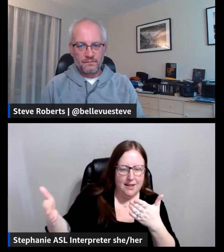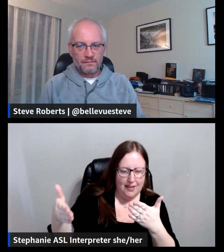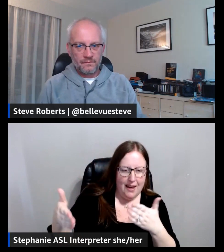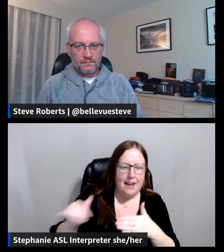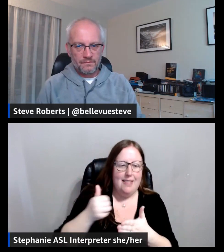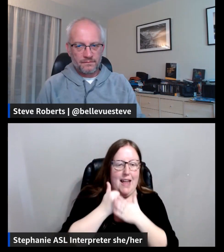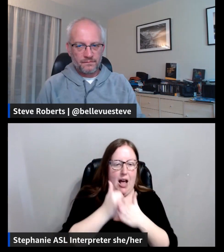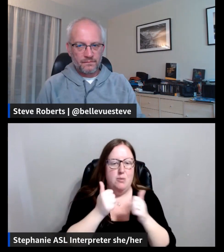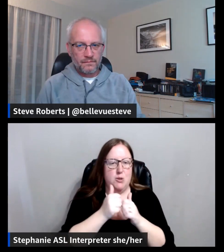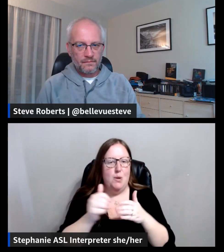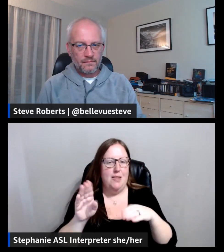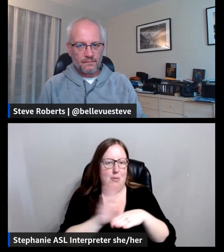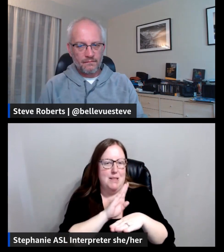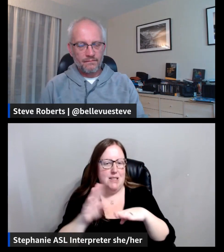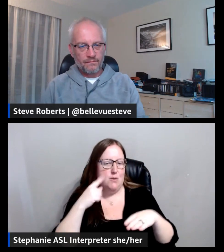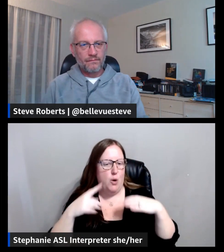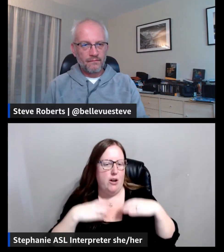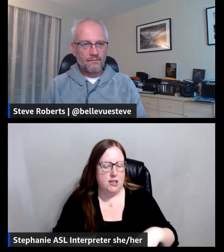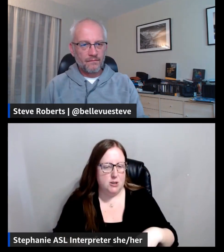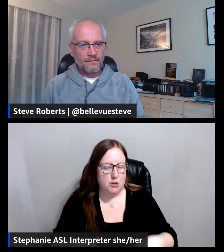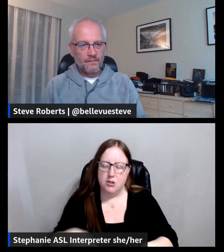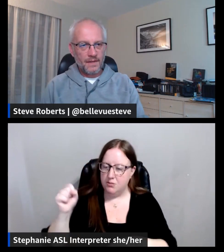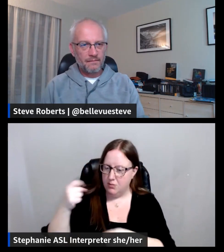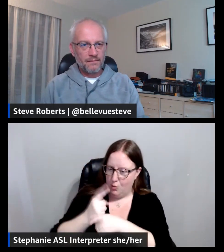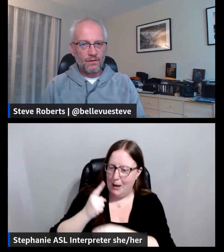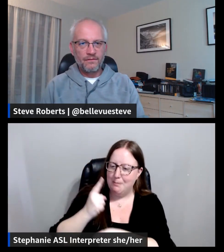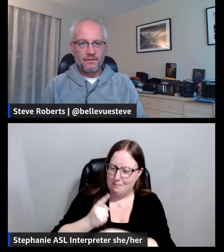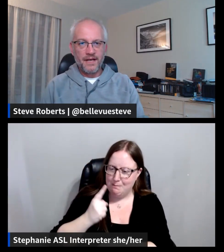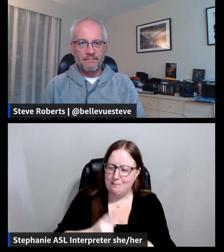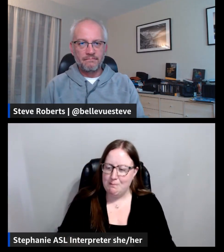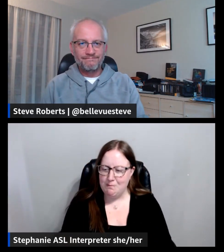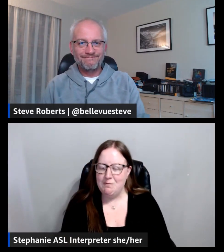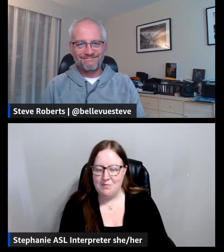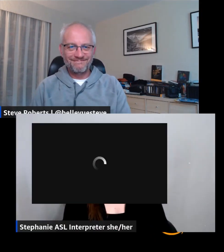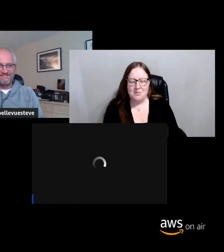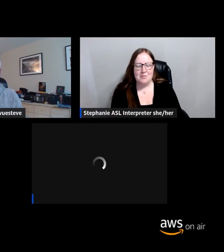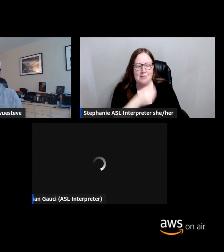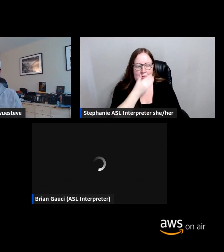businesses forward for our customers. Absolutely. Yep. All for that.